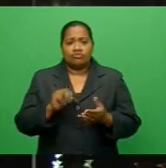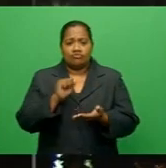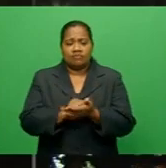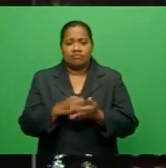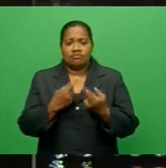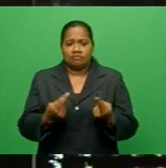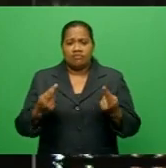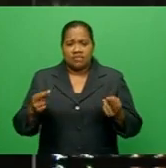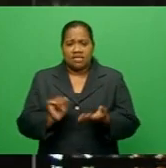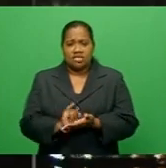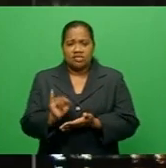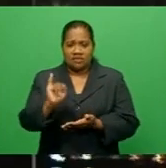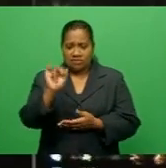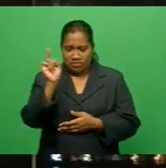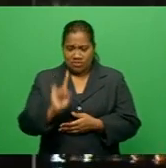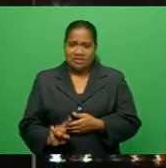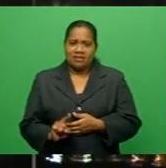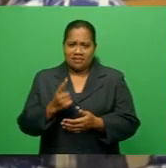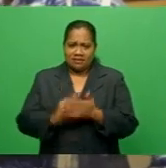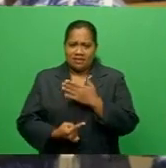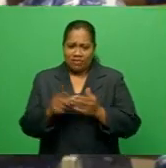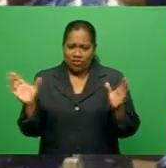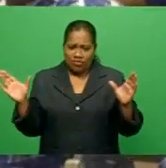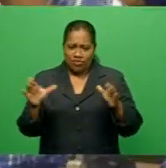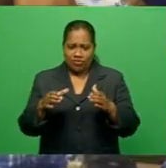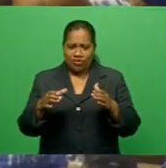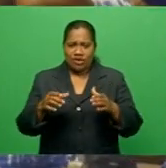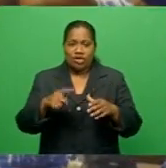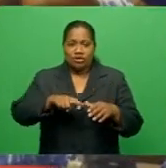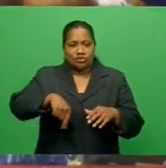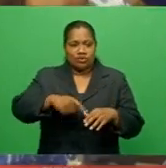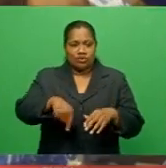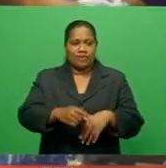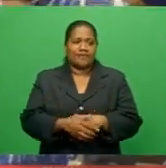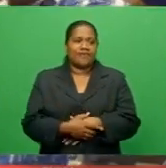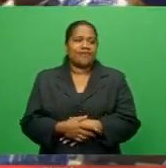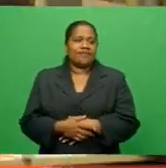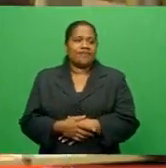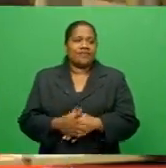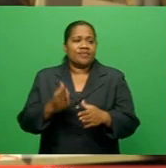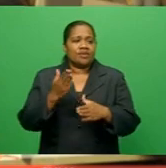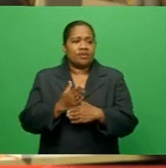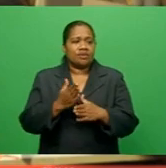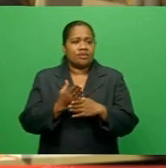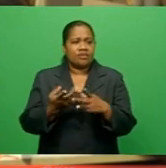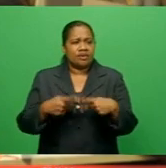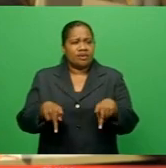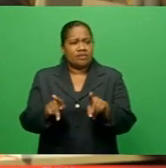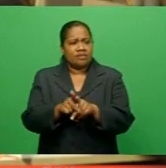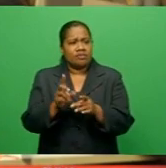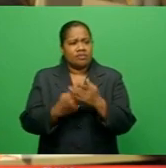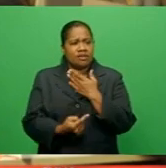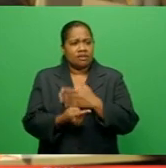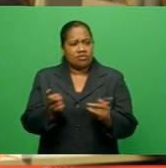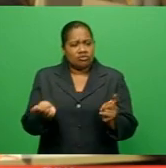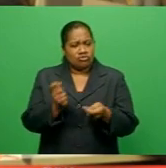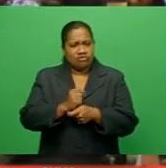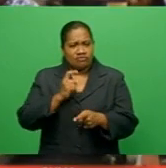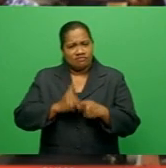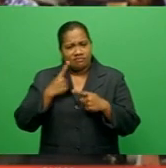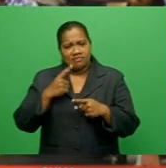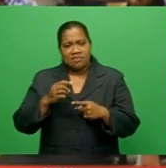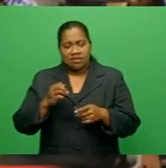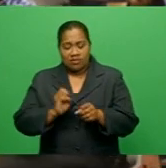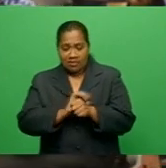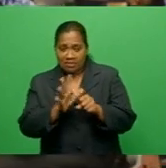convention for its members today in Suva. The workplace landscape is changing quickly in response to COVID-19, and